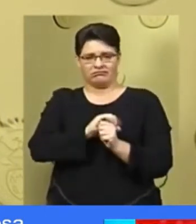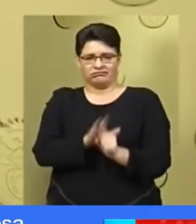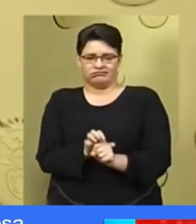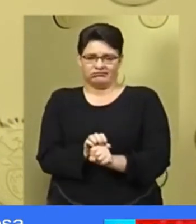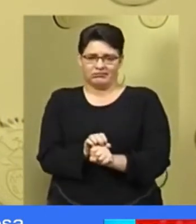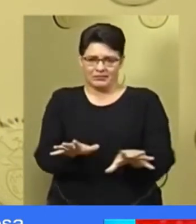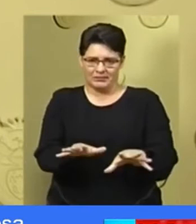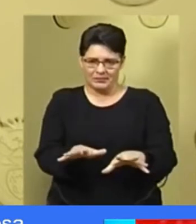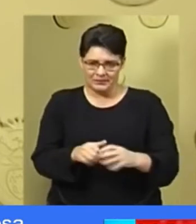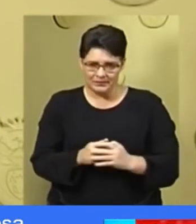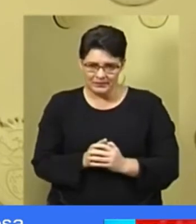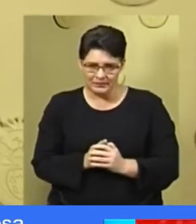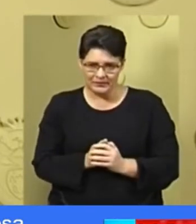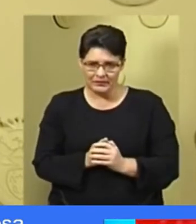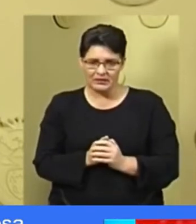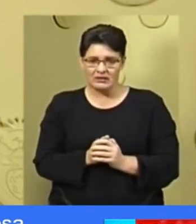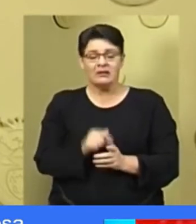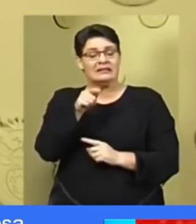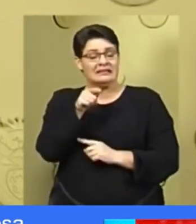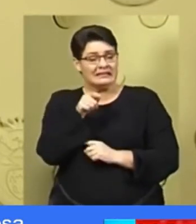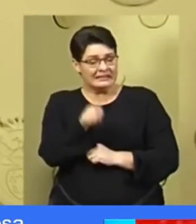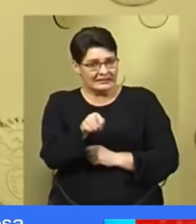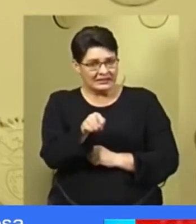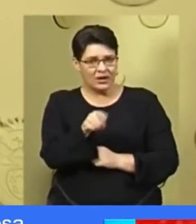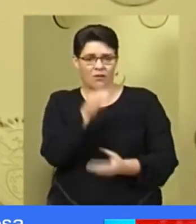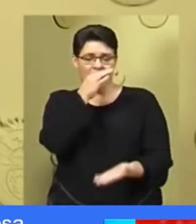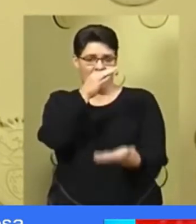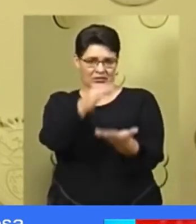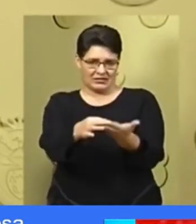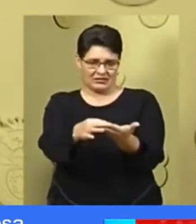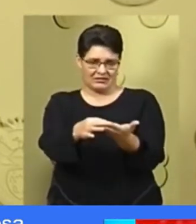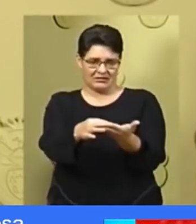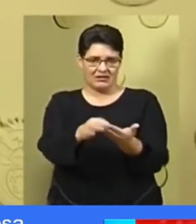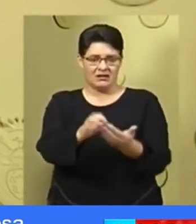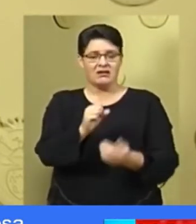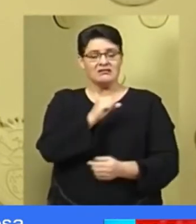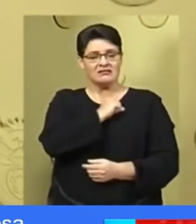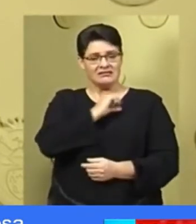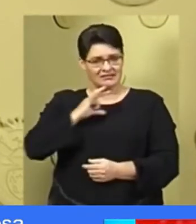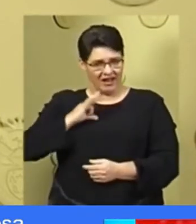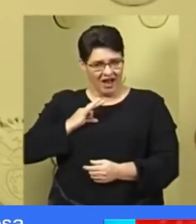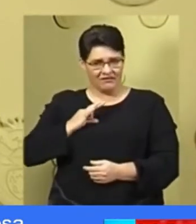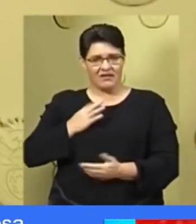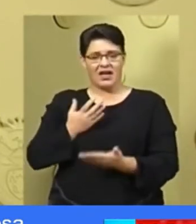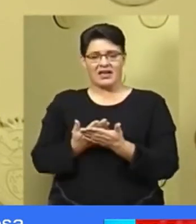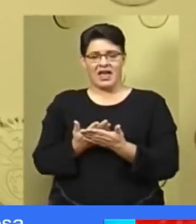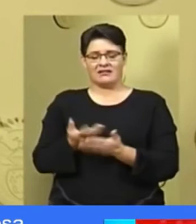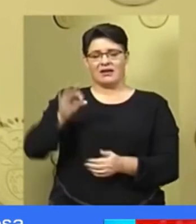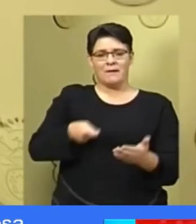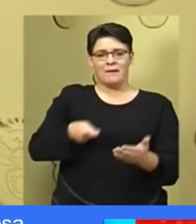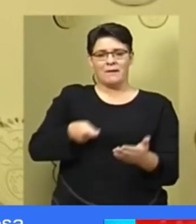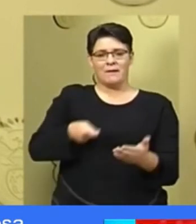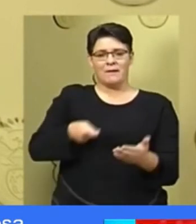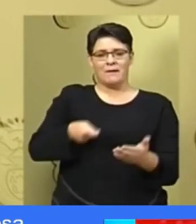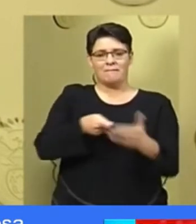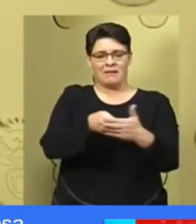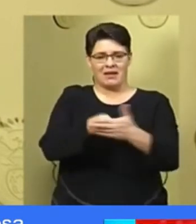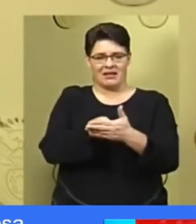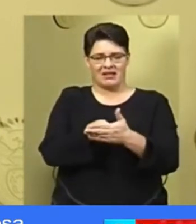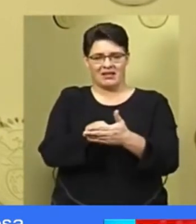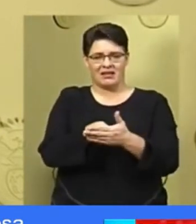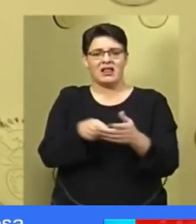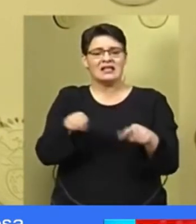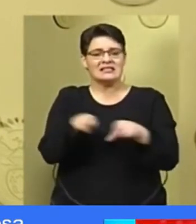-19. through this proposal employees will receive wage payment through